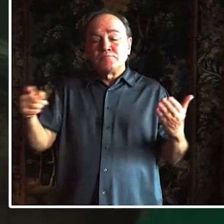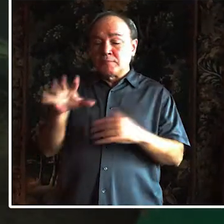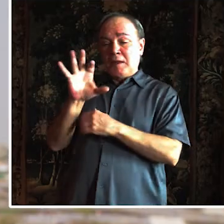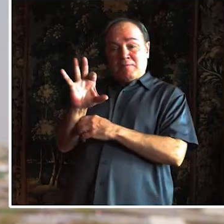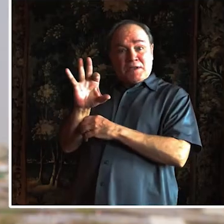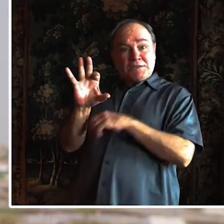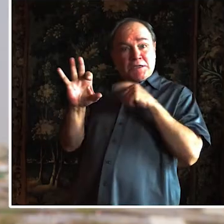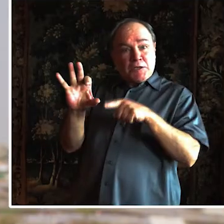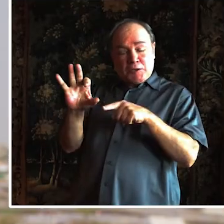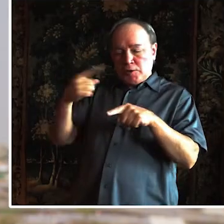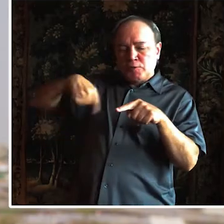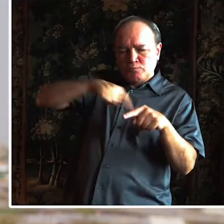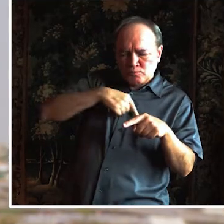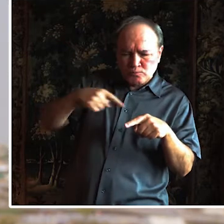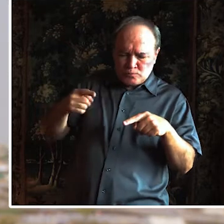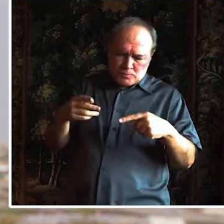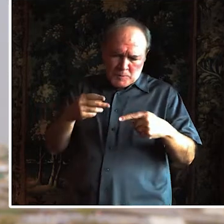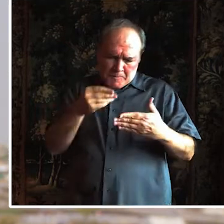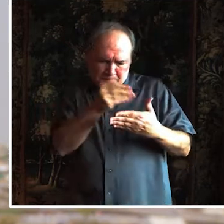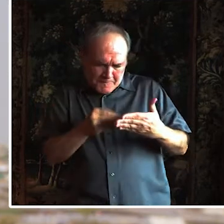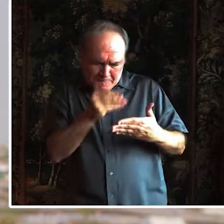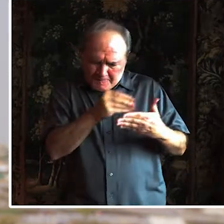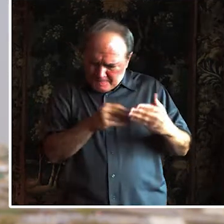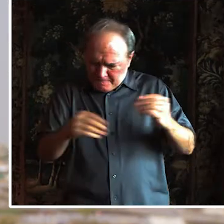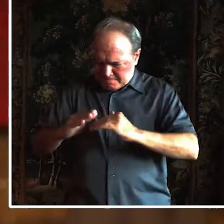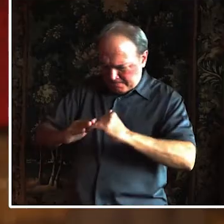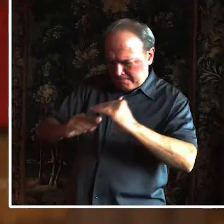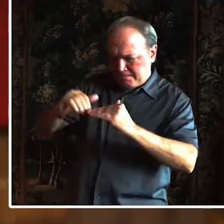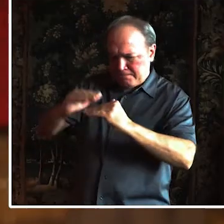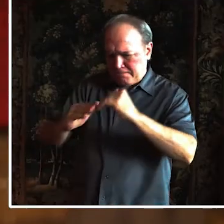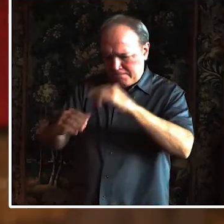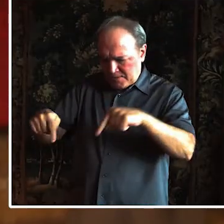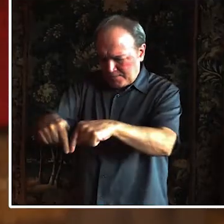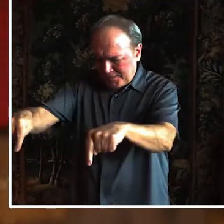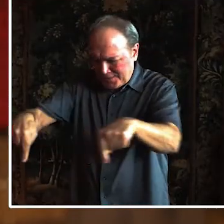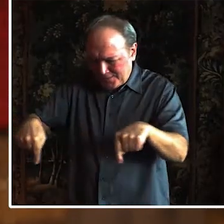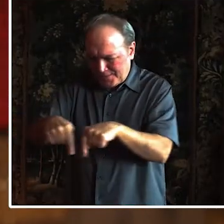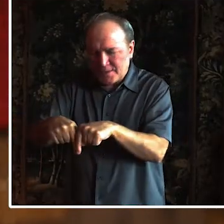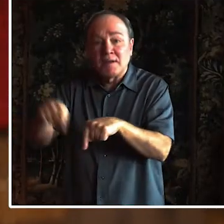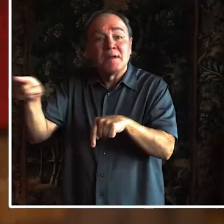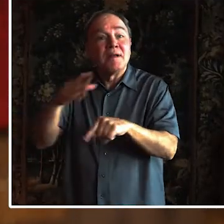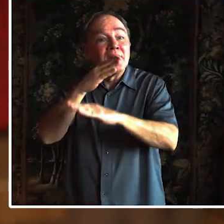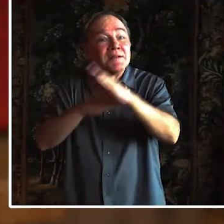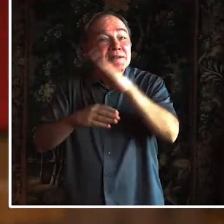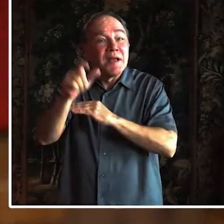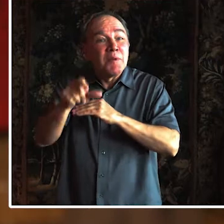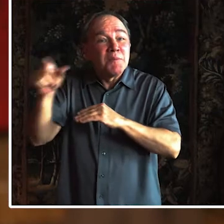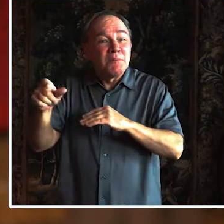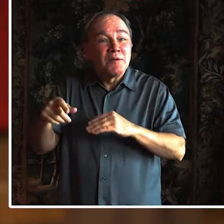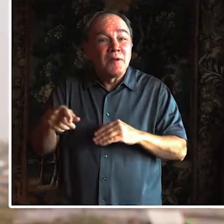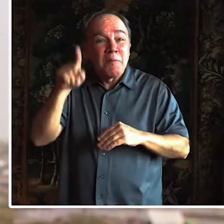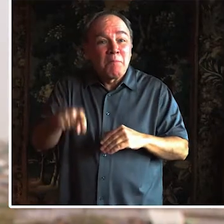squat is very, very challenging. It gets very, very uncomfortable. It's hard for me to use those toilets.